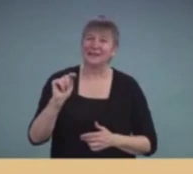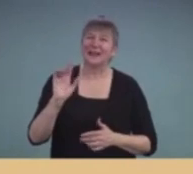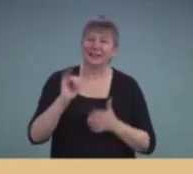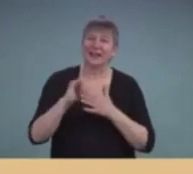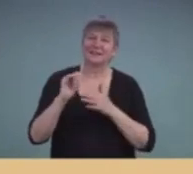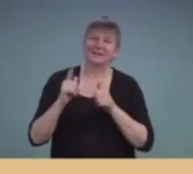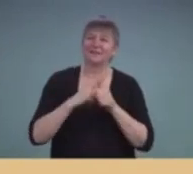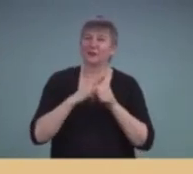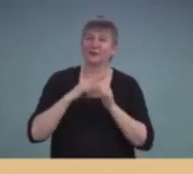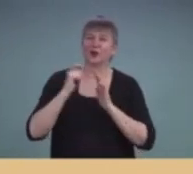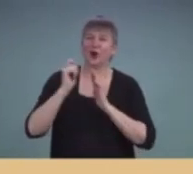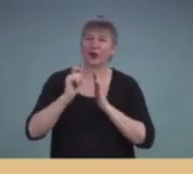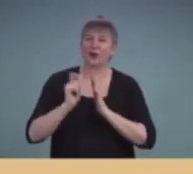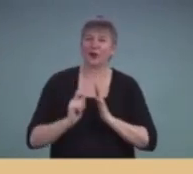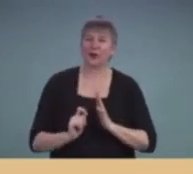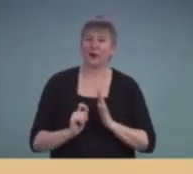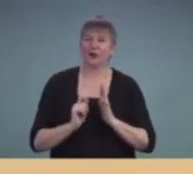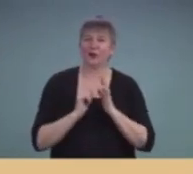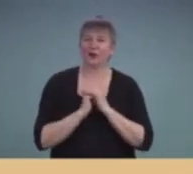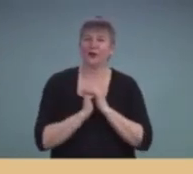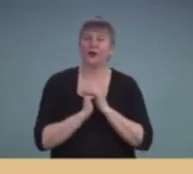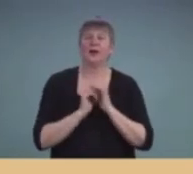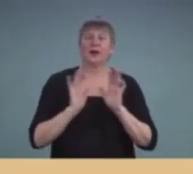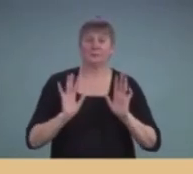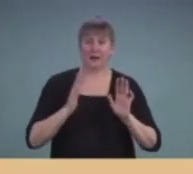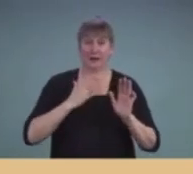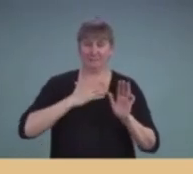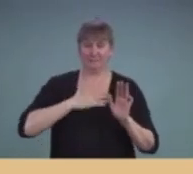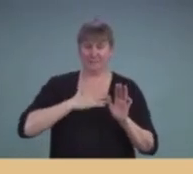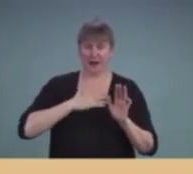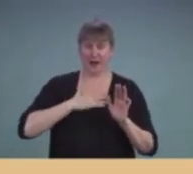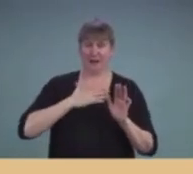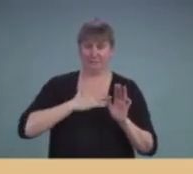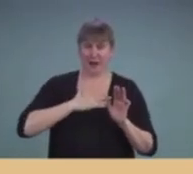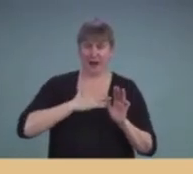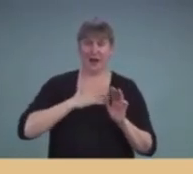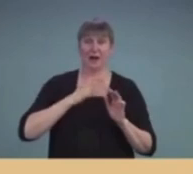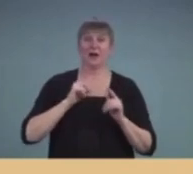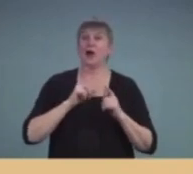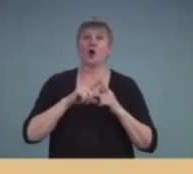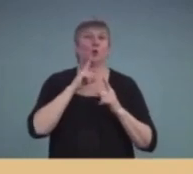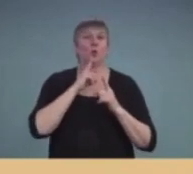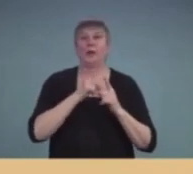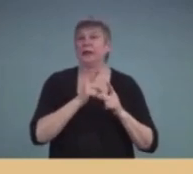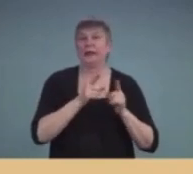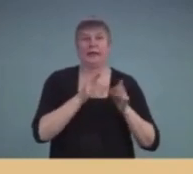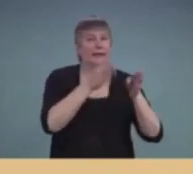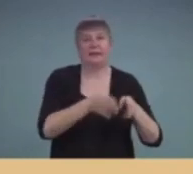But, anyway, my perception is that it's pretty individualized.